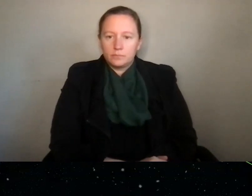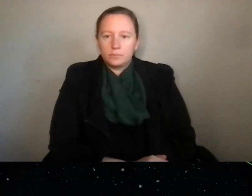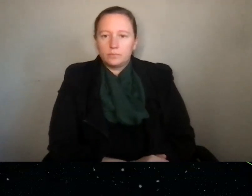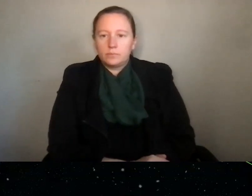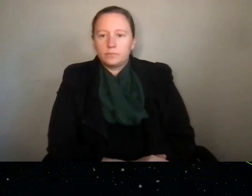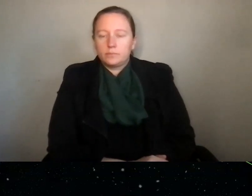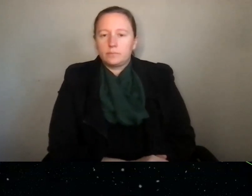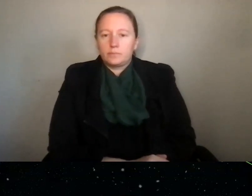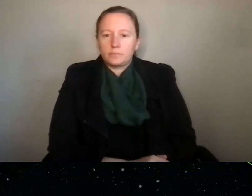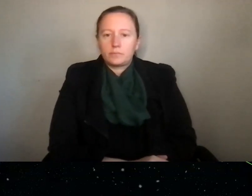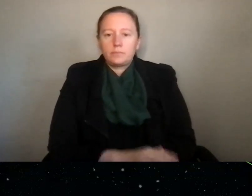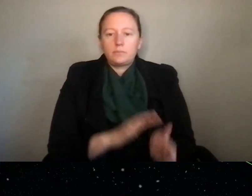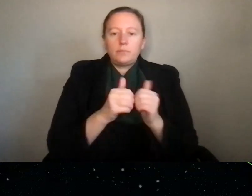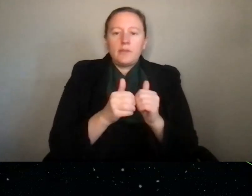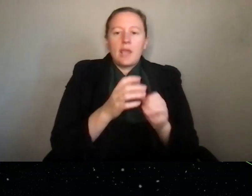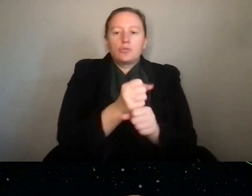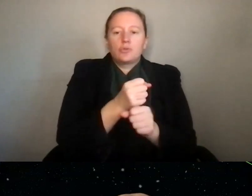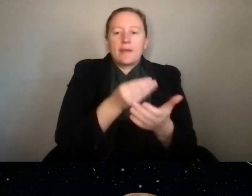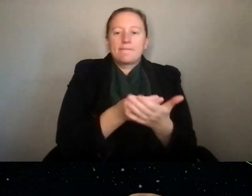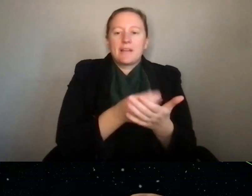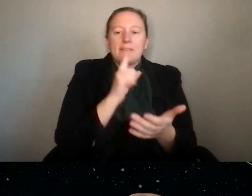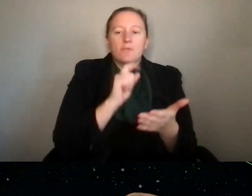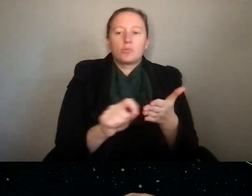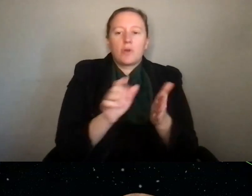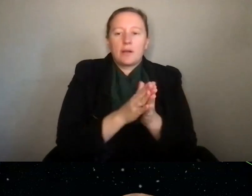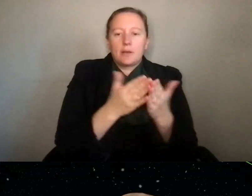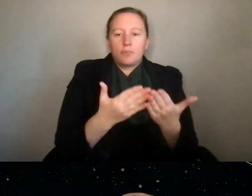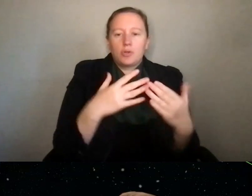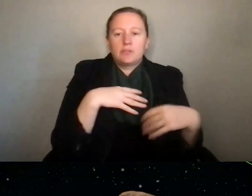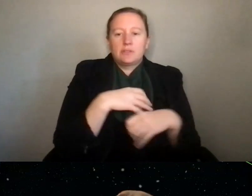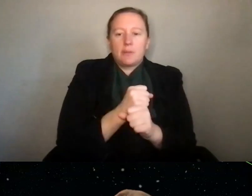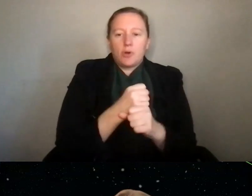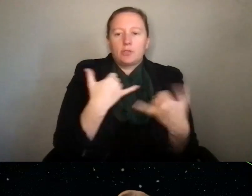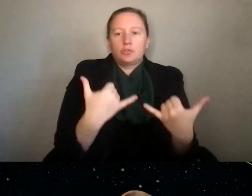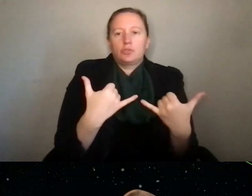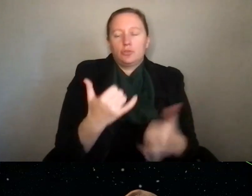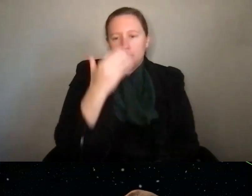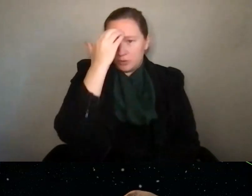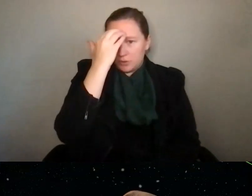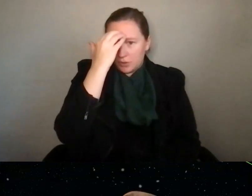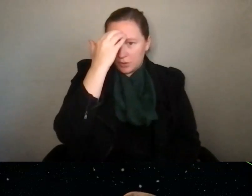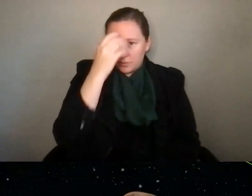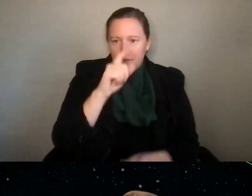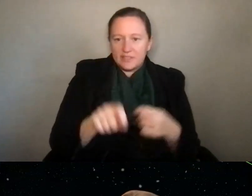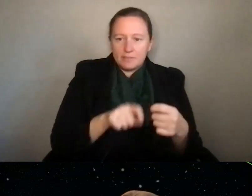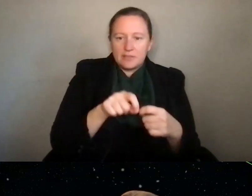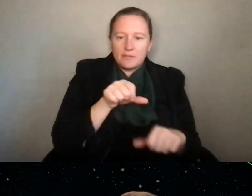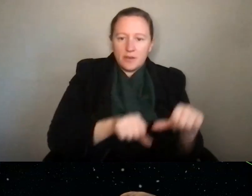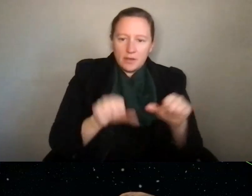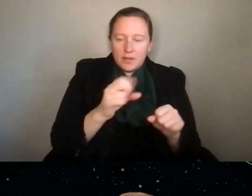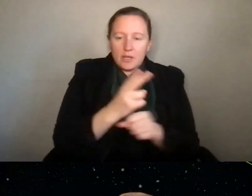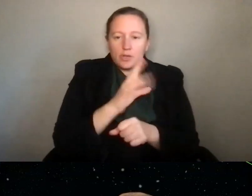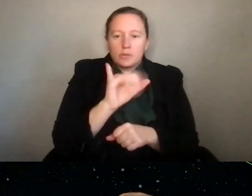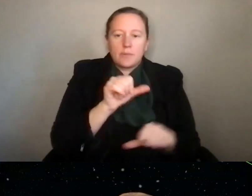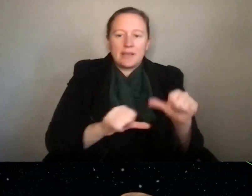Let's see. So how is it possible to get funding for writing a book which would summarize the current knowledge in a certain science and can be used by